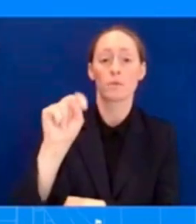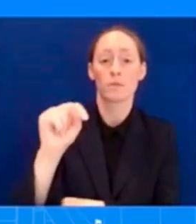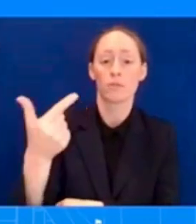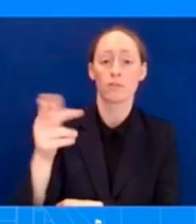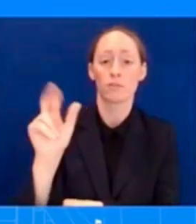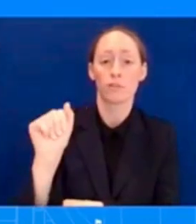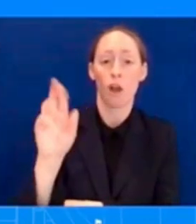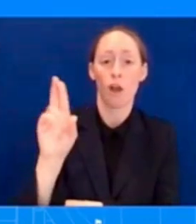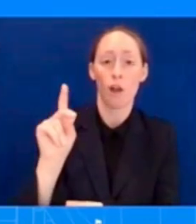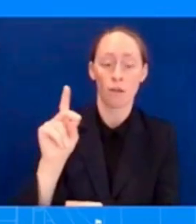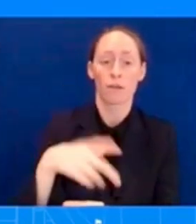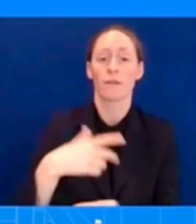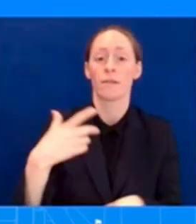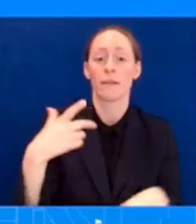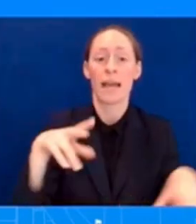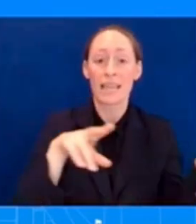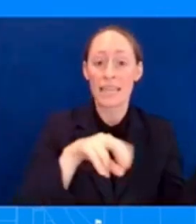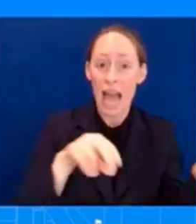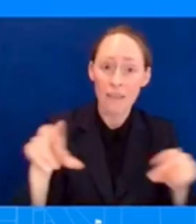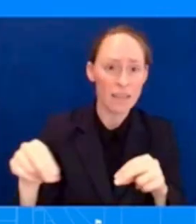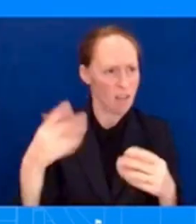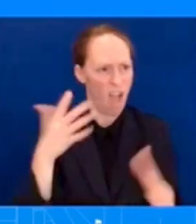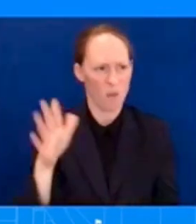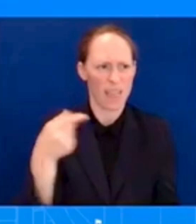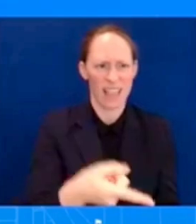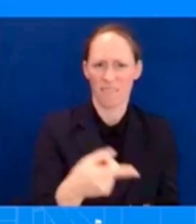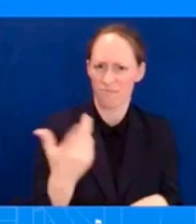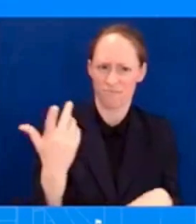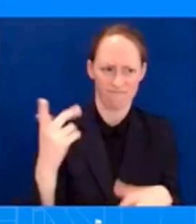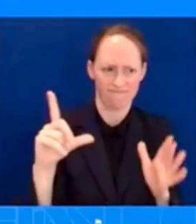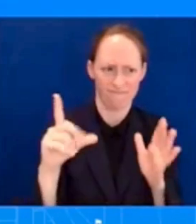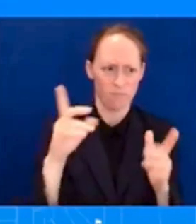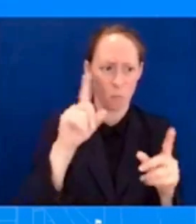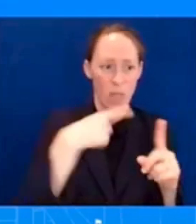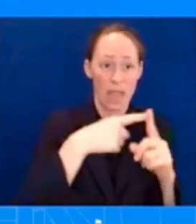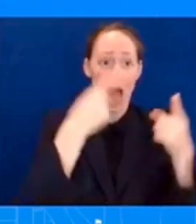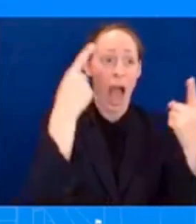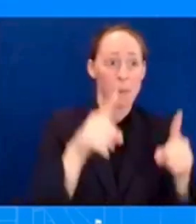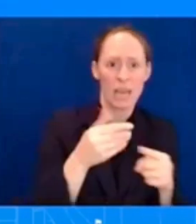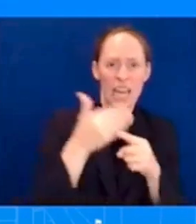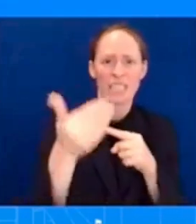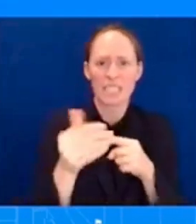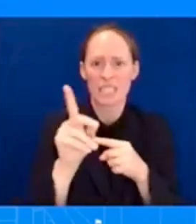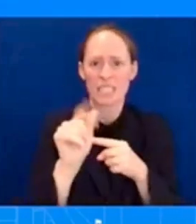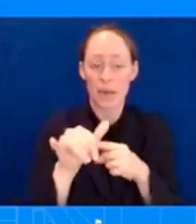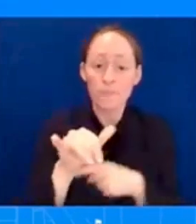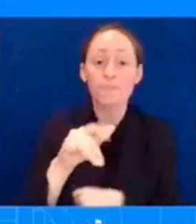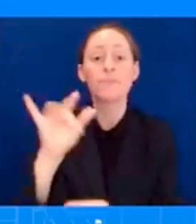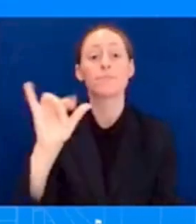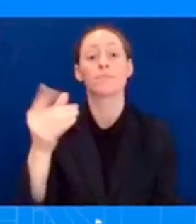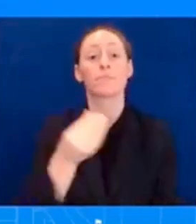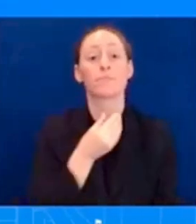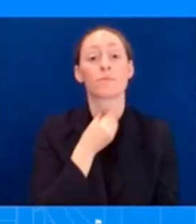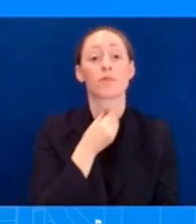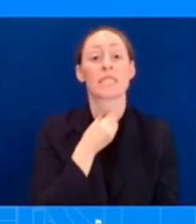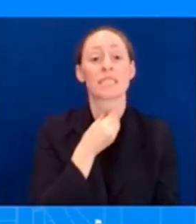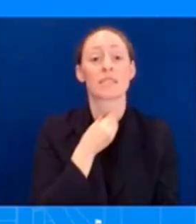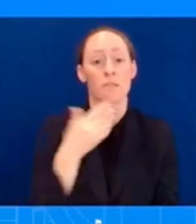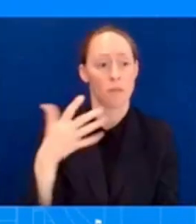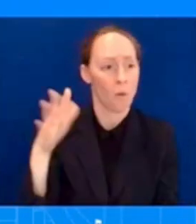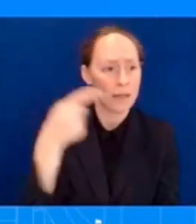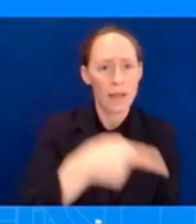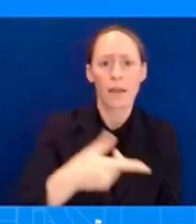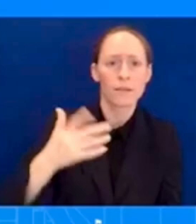and the marines provided black hawk helicopters to fight fires on the big island with that administrator criswell will